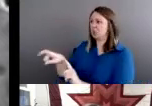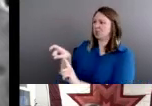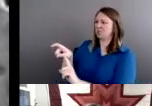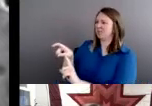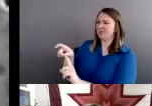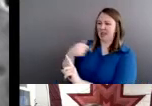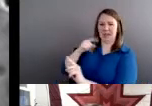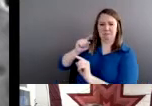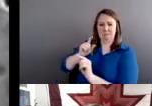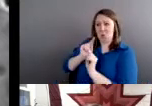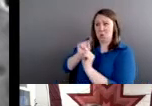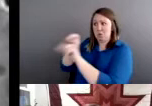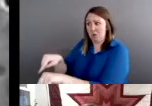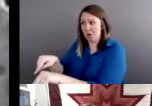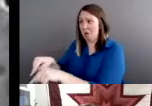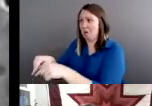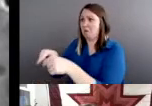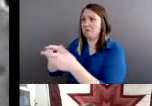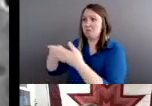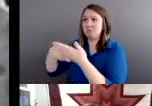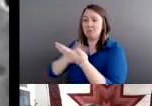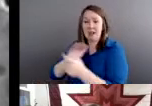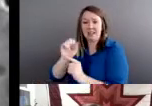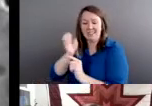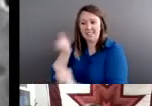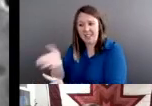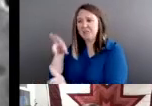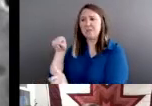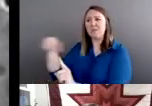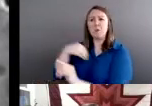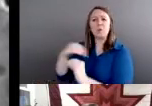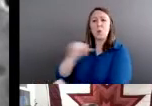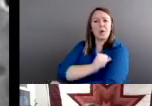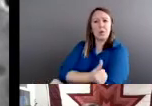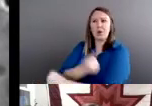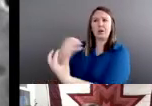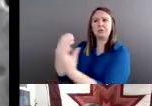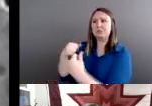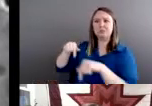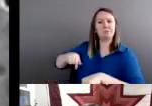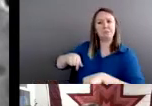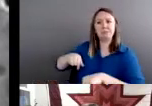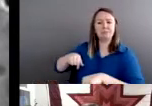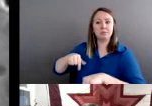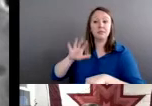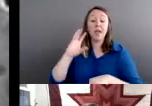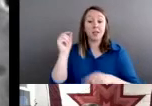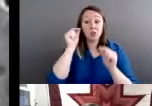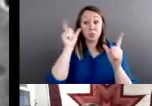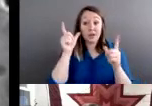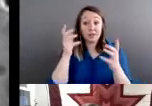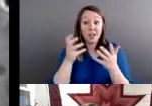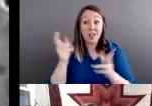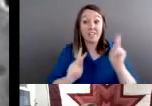on the Indian reservation. Now, surprisingly, a lot of people are shocked by this. He won